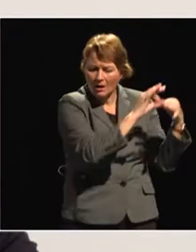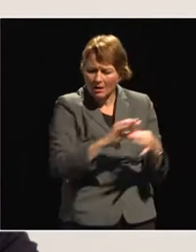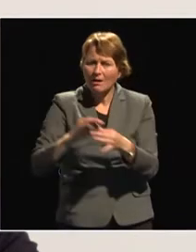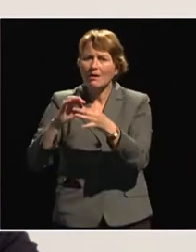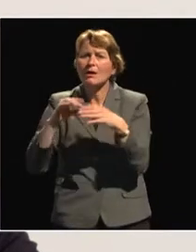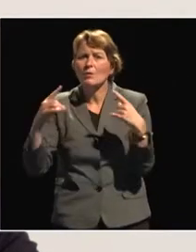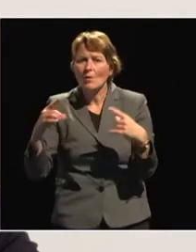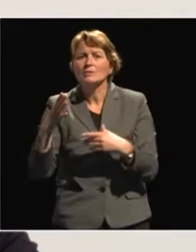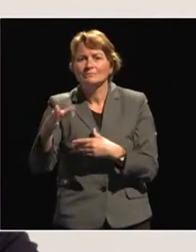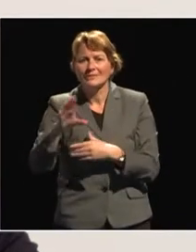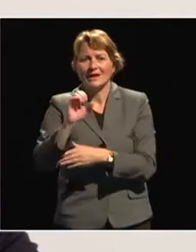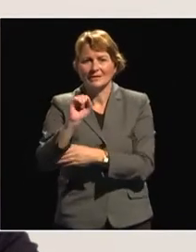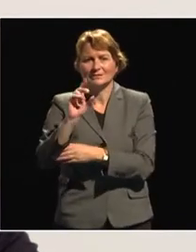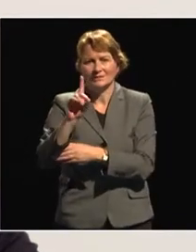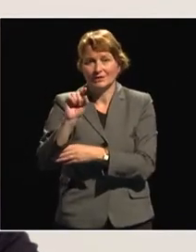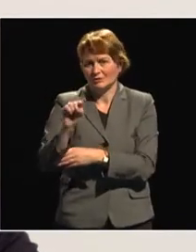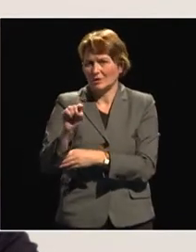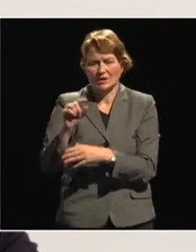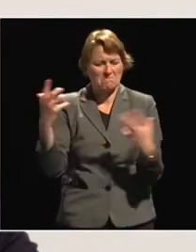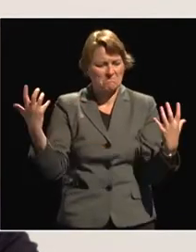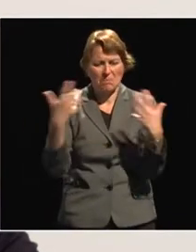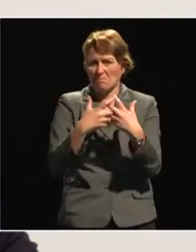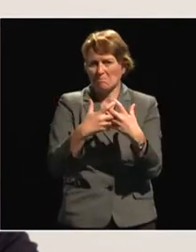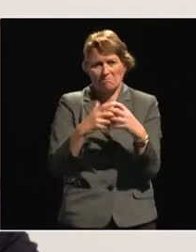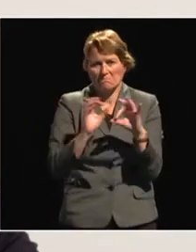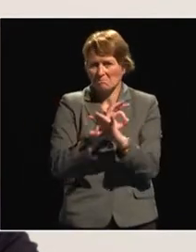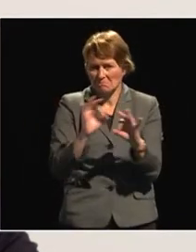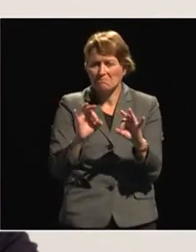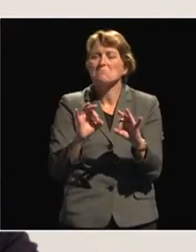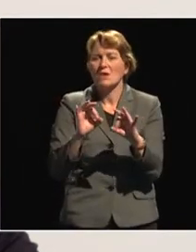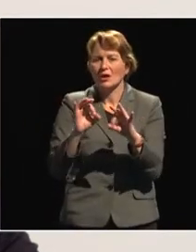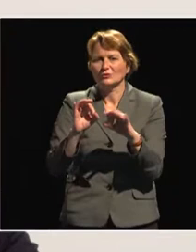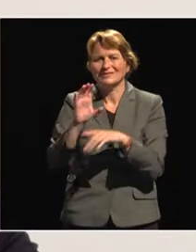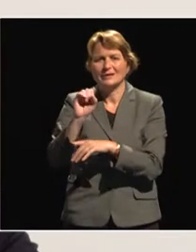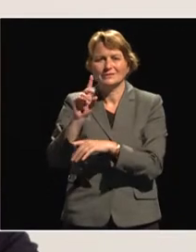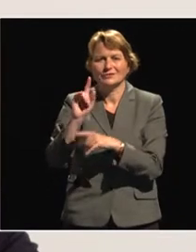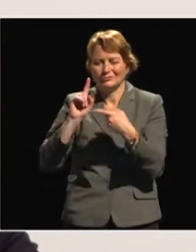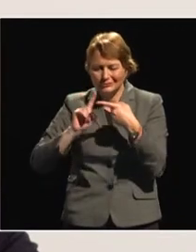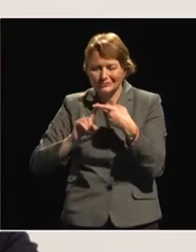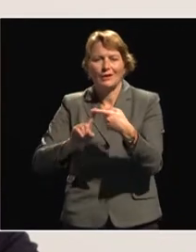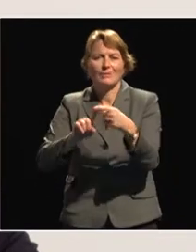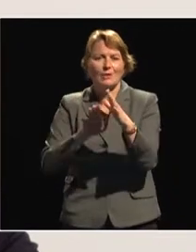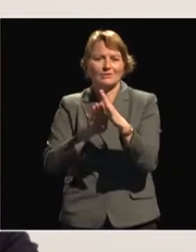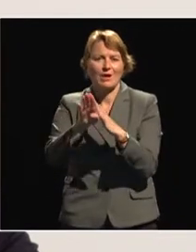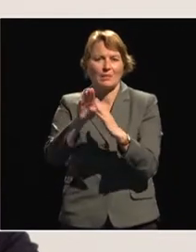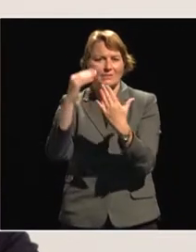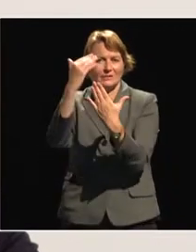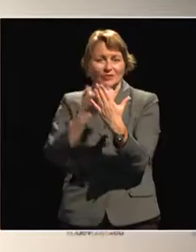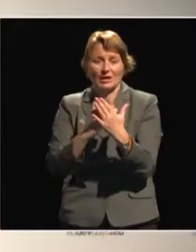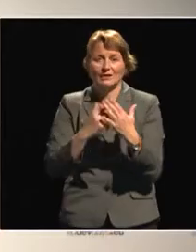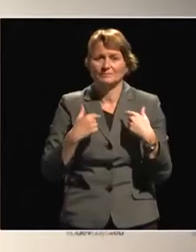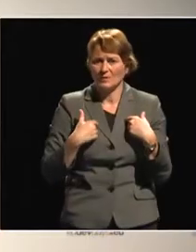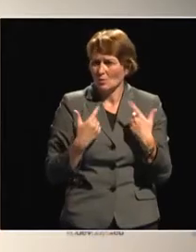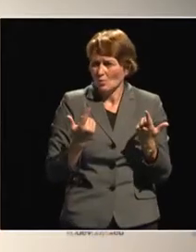SDG. Okay. It is aligned with the Development Sustainable Agenda because we are part